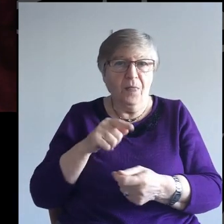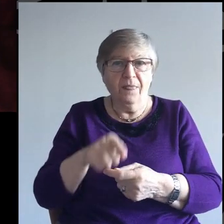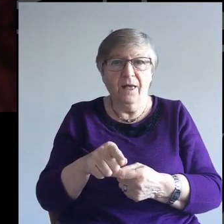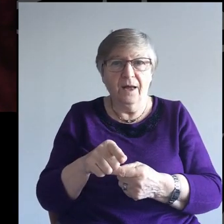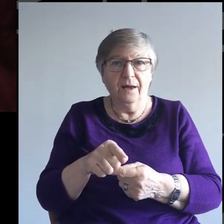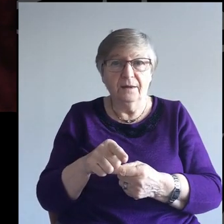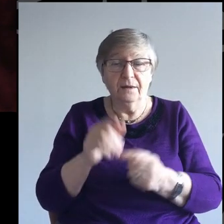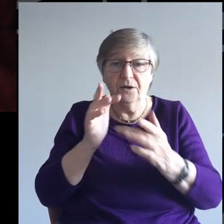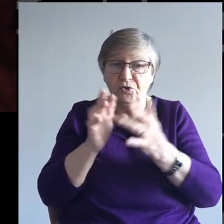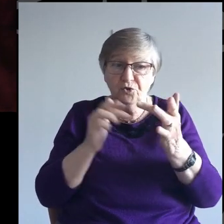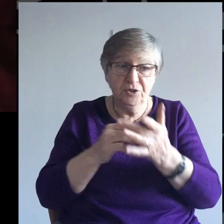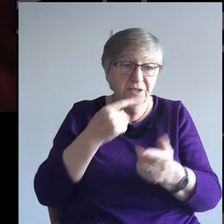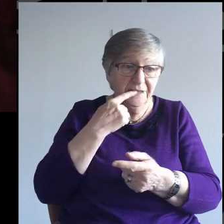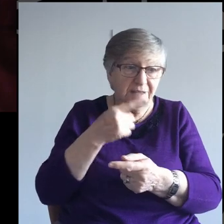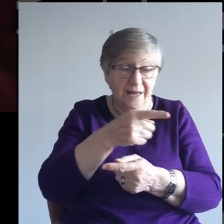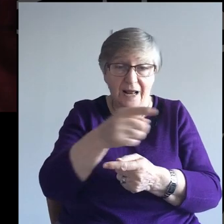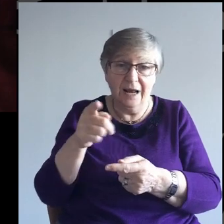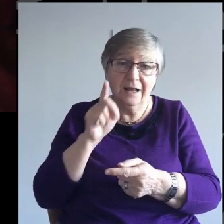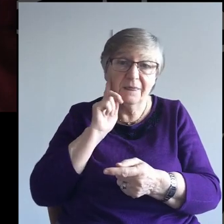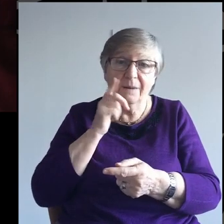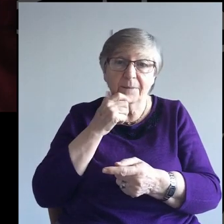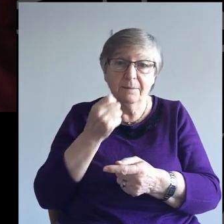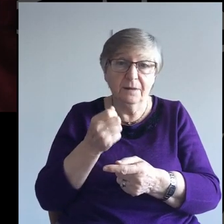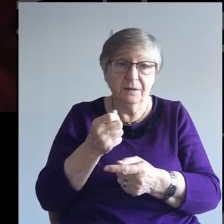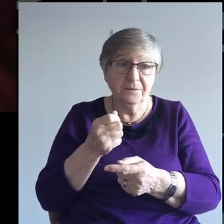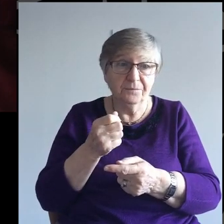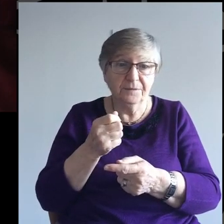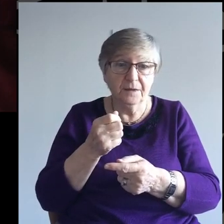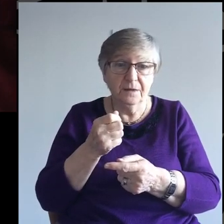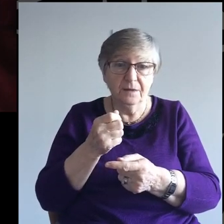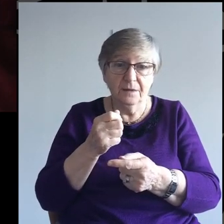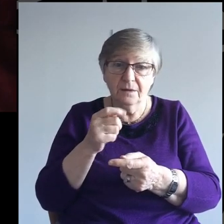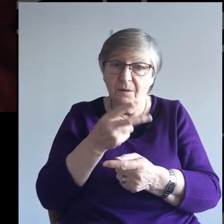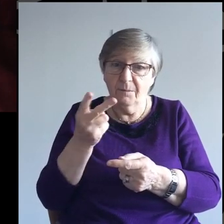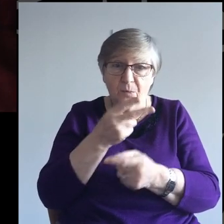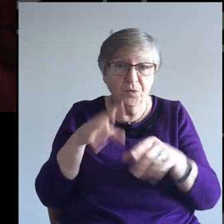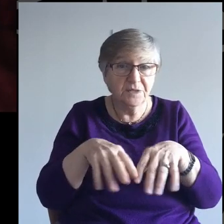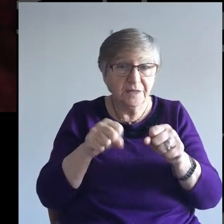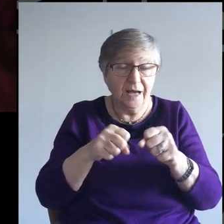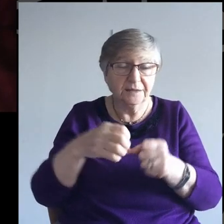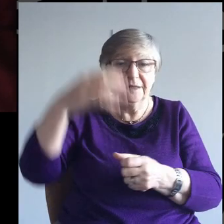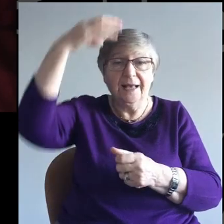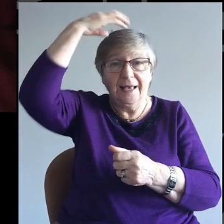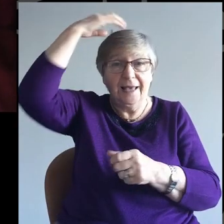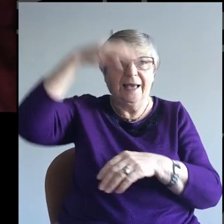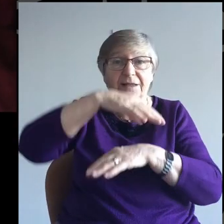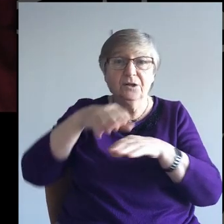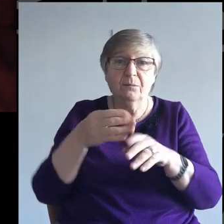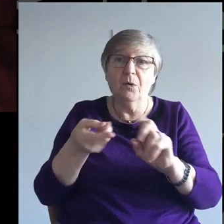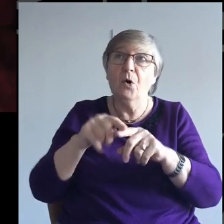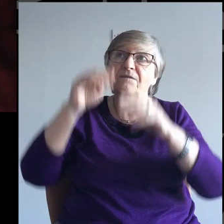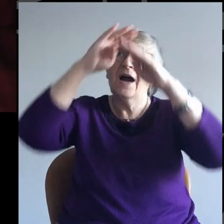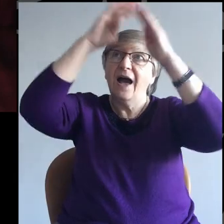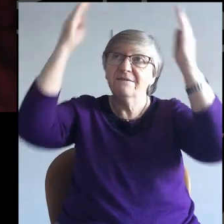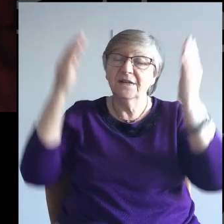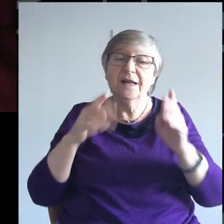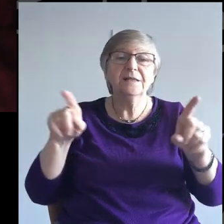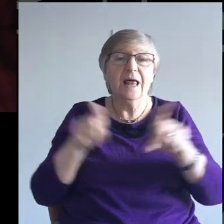Now, Jesus is saying, in both of these parables, notice began in the same way, the kingdom of heaven is like.